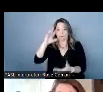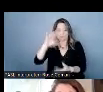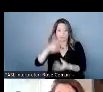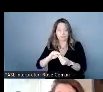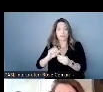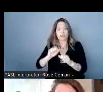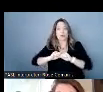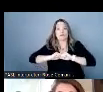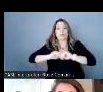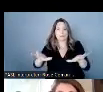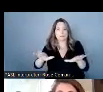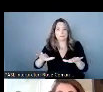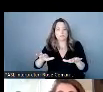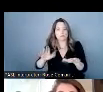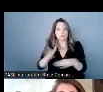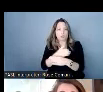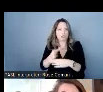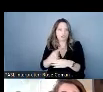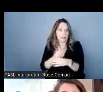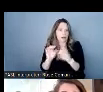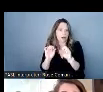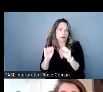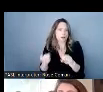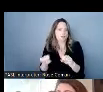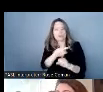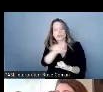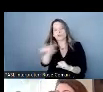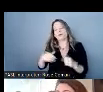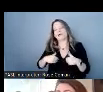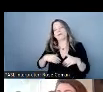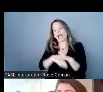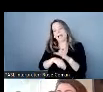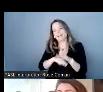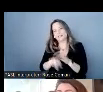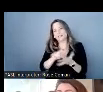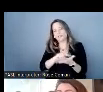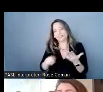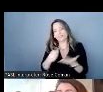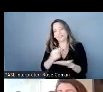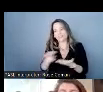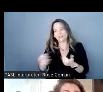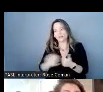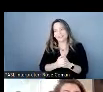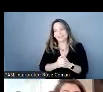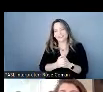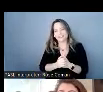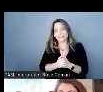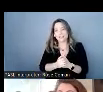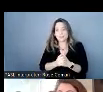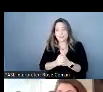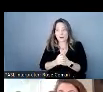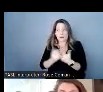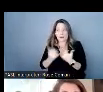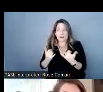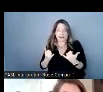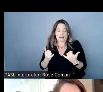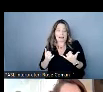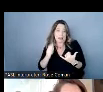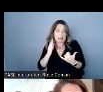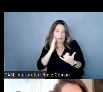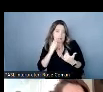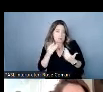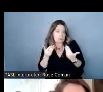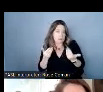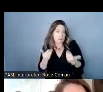presentation so people can have access to it um so now i will go ahead